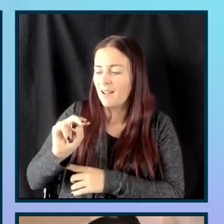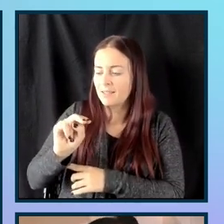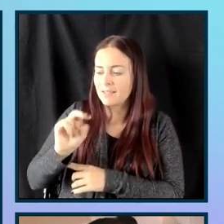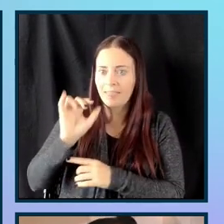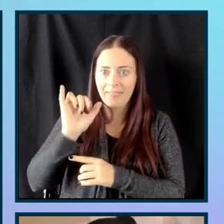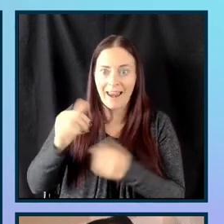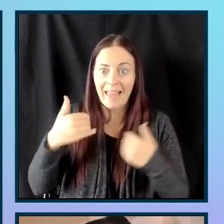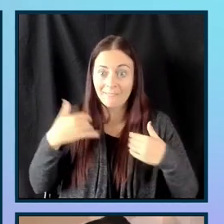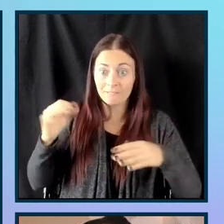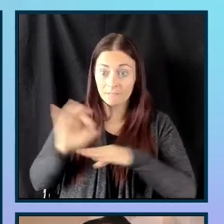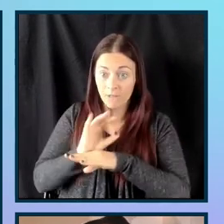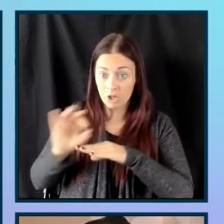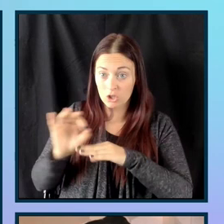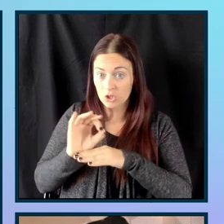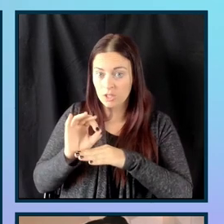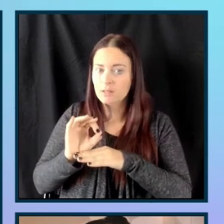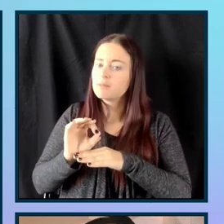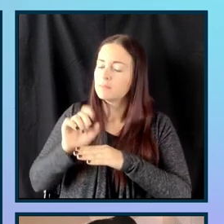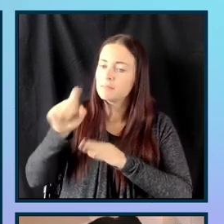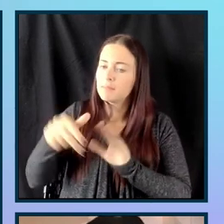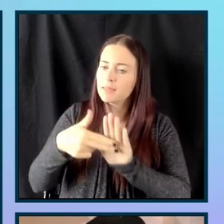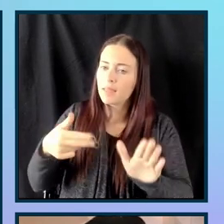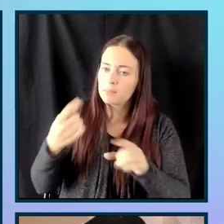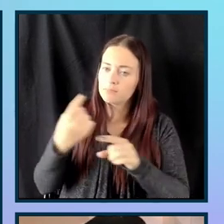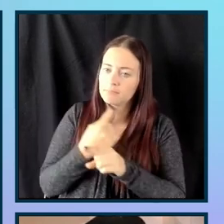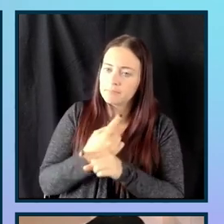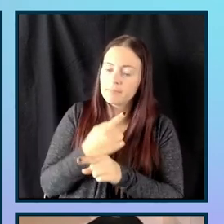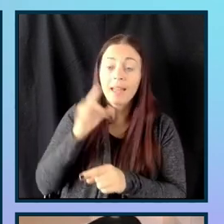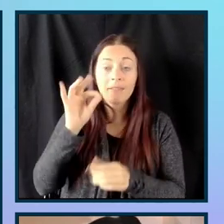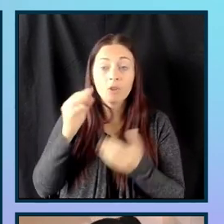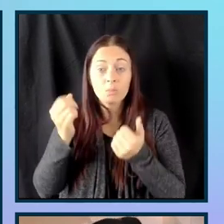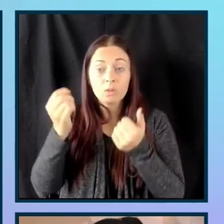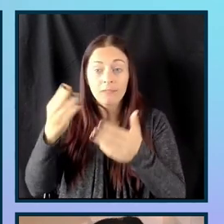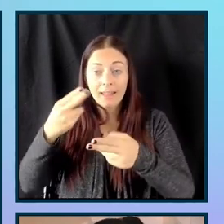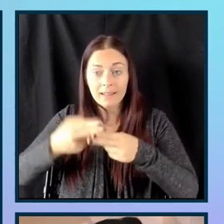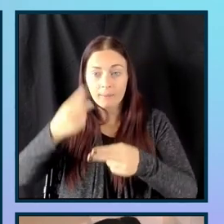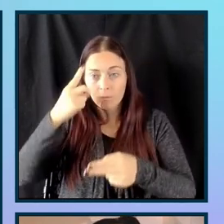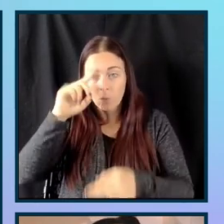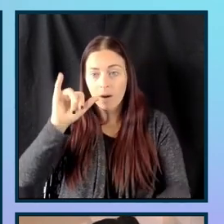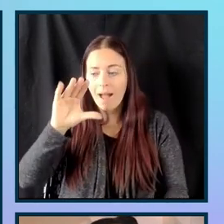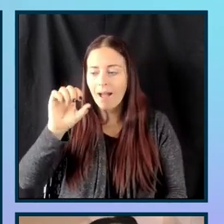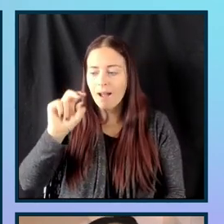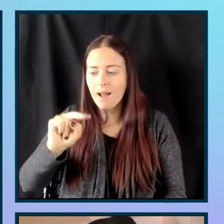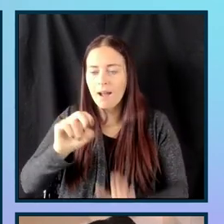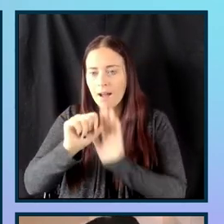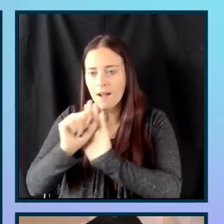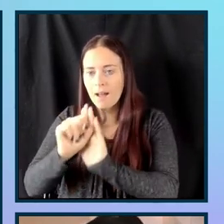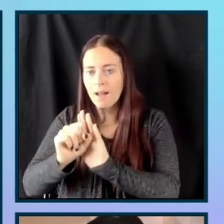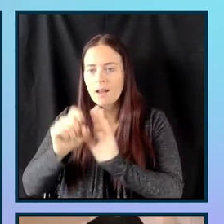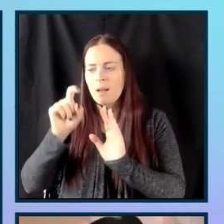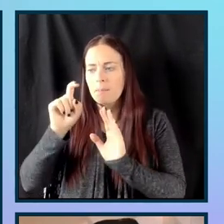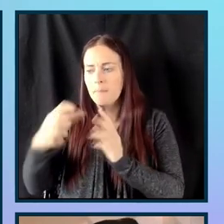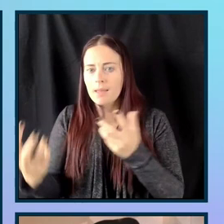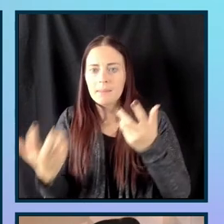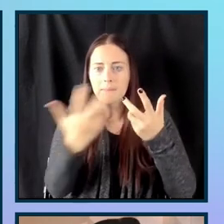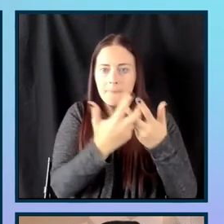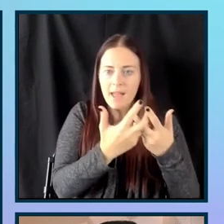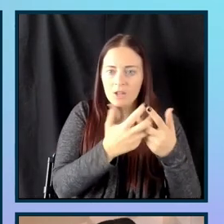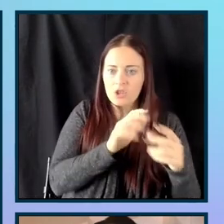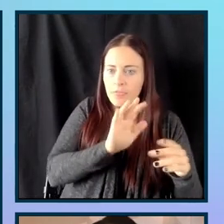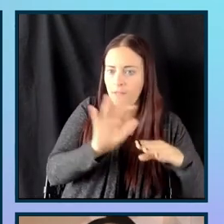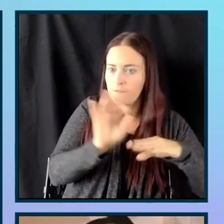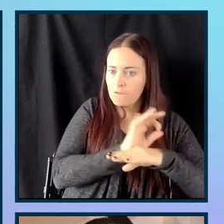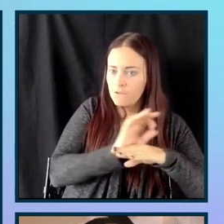icons. And we also want to make sure that when we're providing these names for these icons, we want to make sure that the names are matching the functionality that they symbolize.